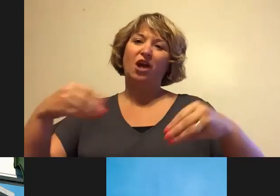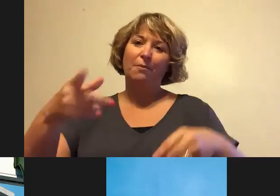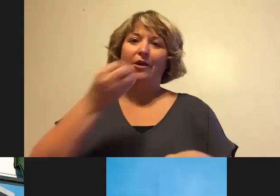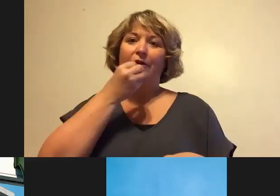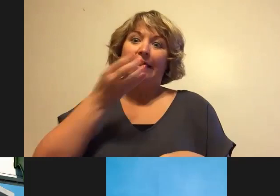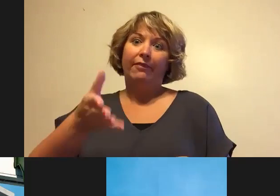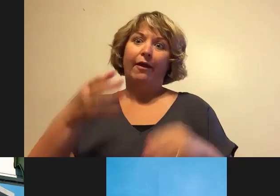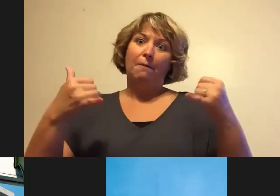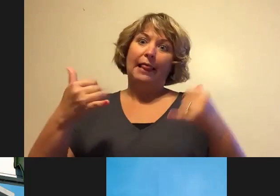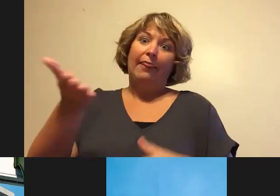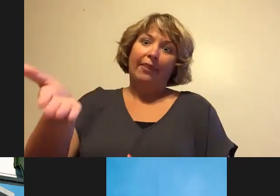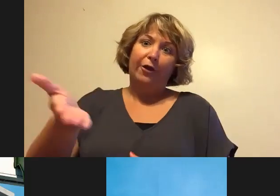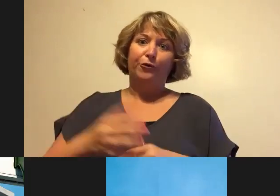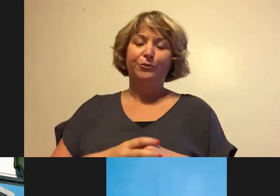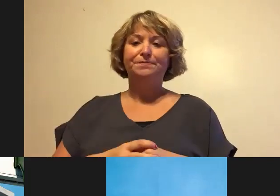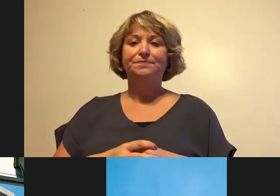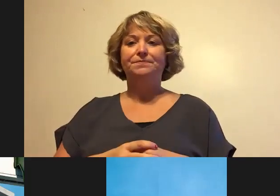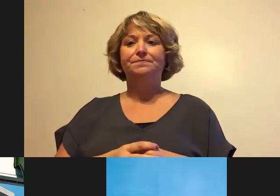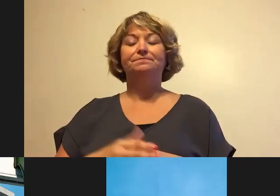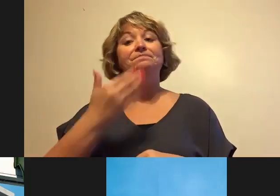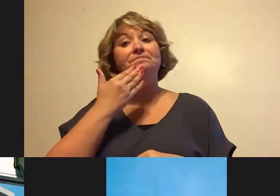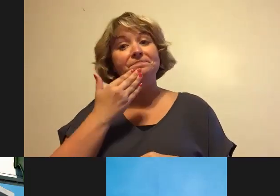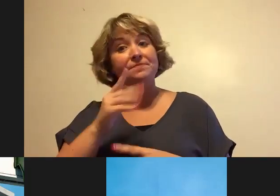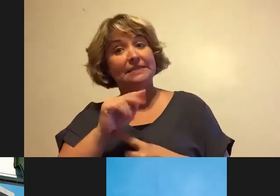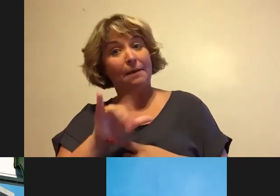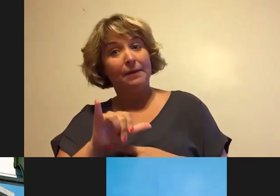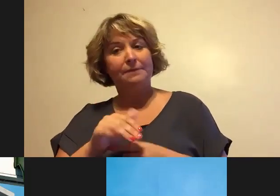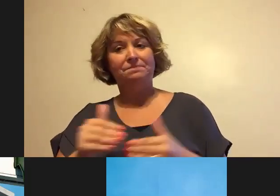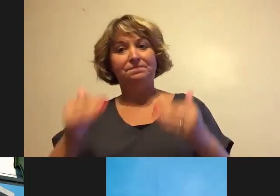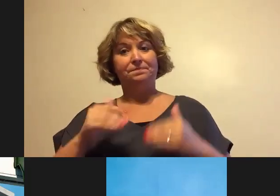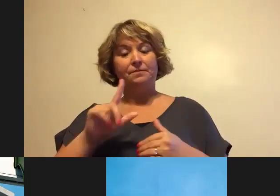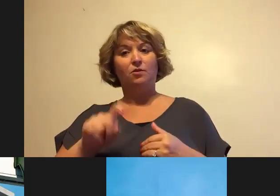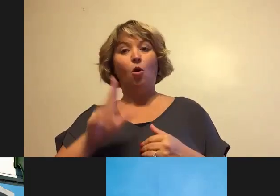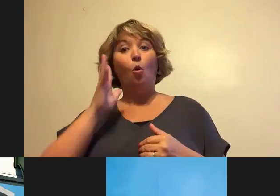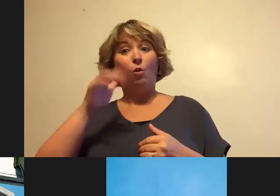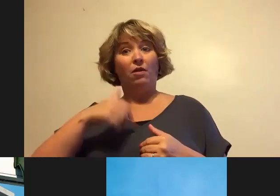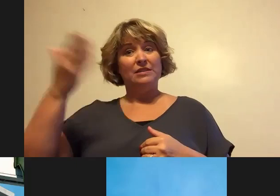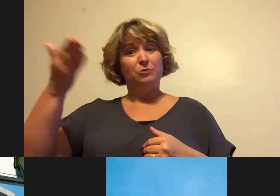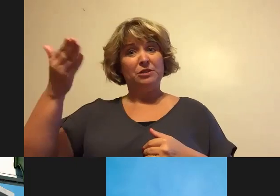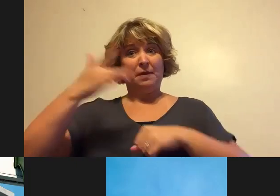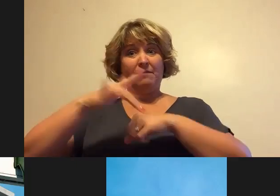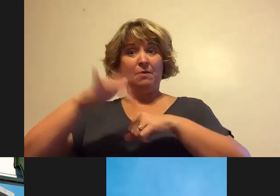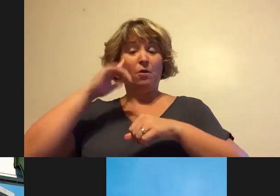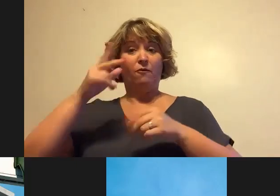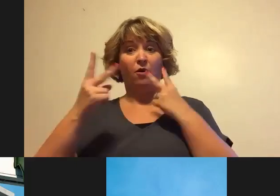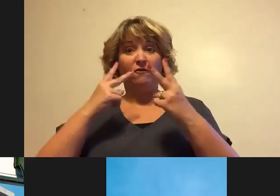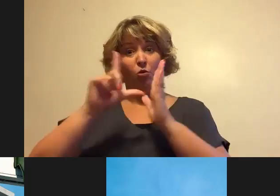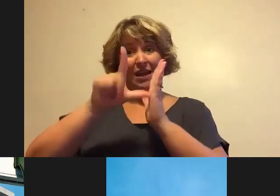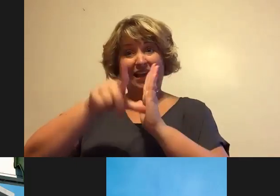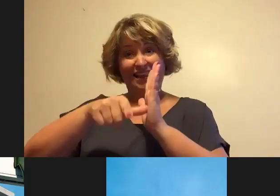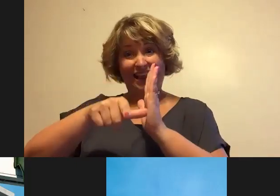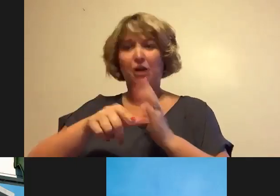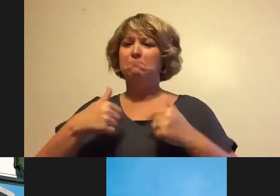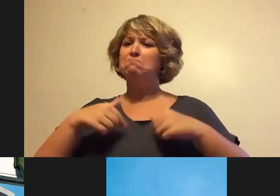there. Thanks, Tammy. The next question is, will this presentation be available for viewing later? I can take that